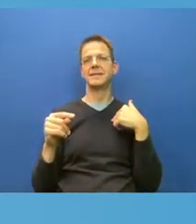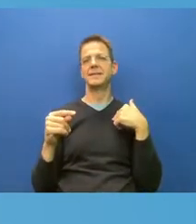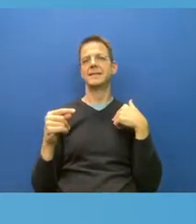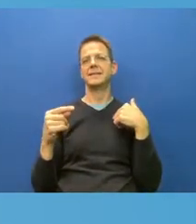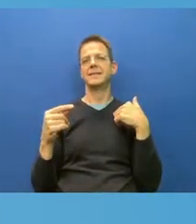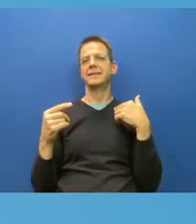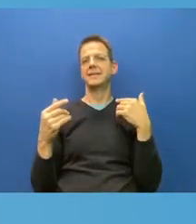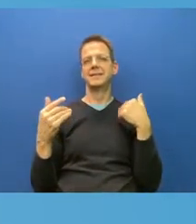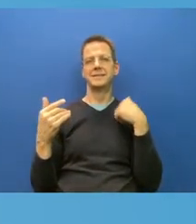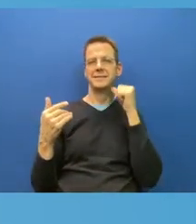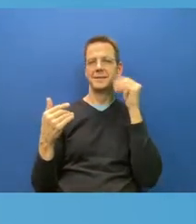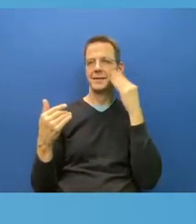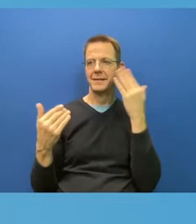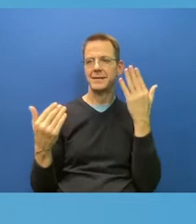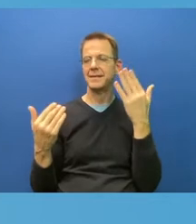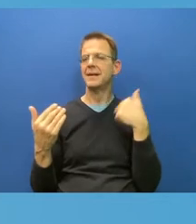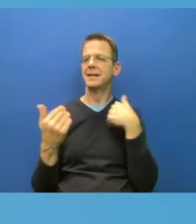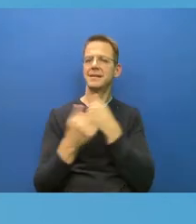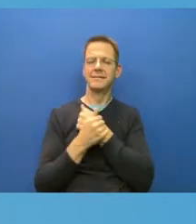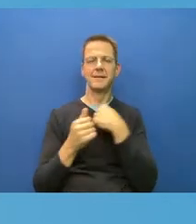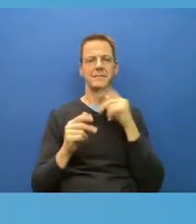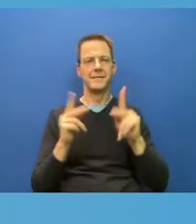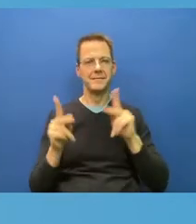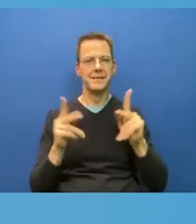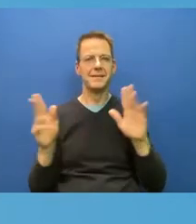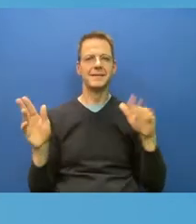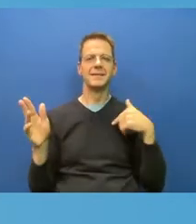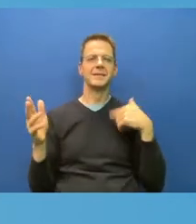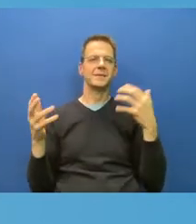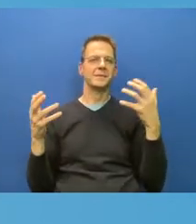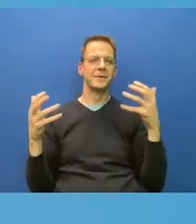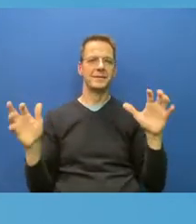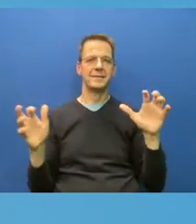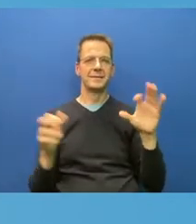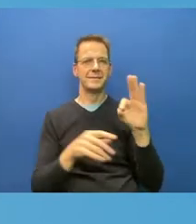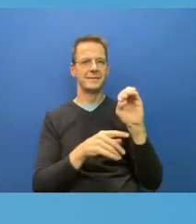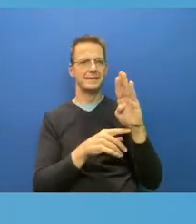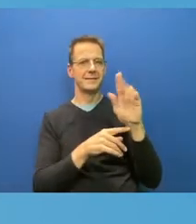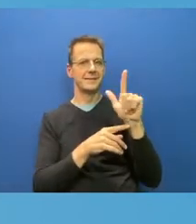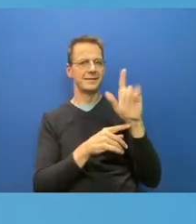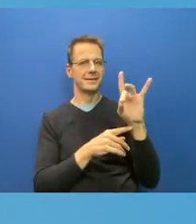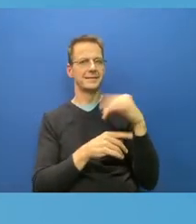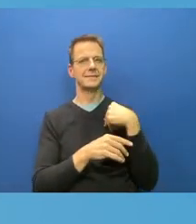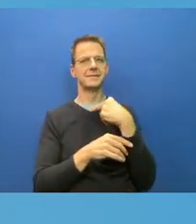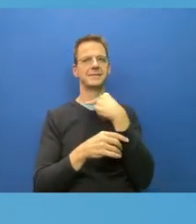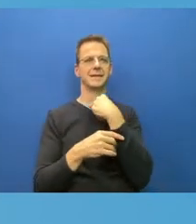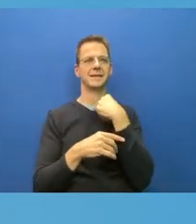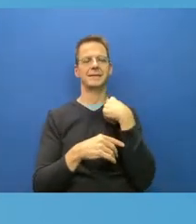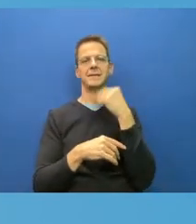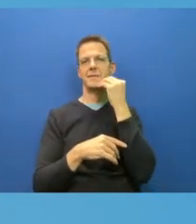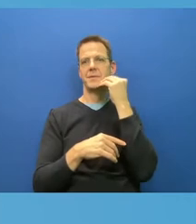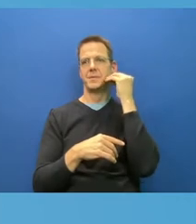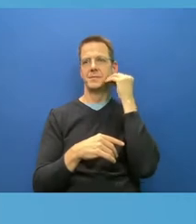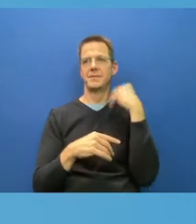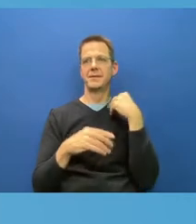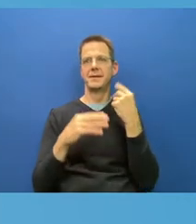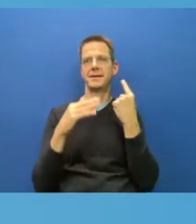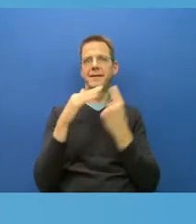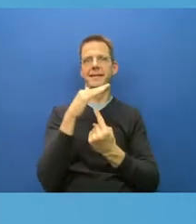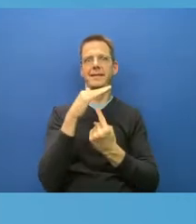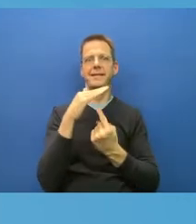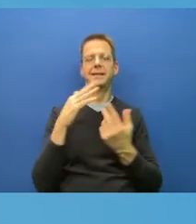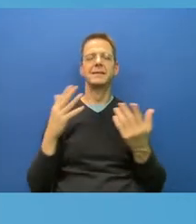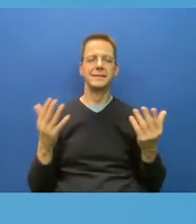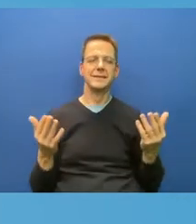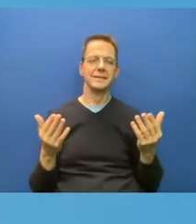of February trapped in my home. We've gotten a lot of questions about schools about other close contact